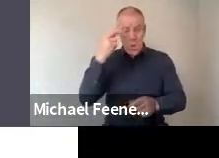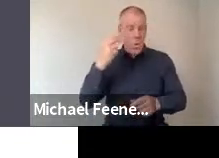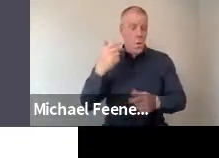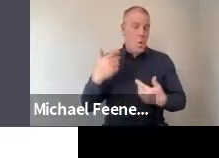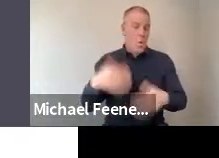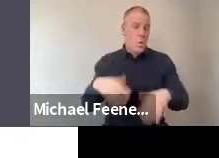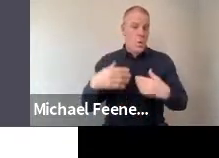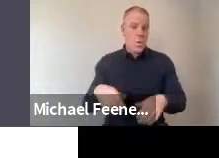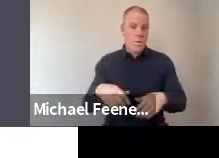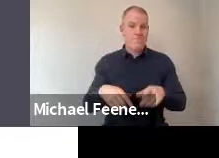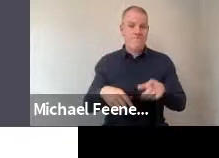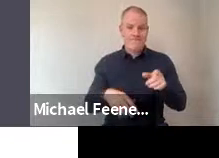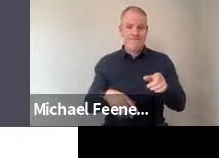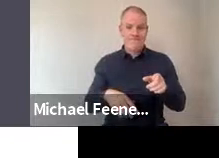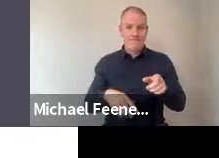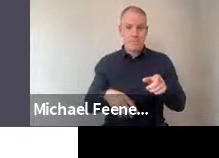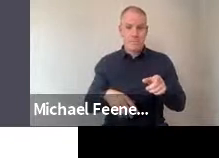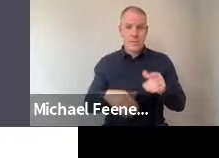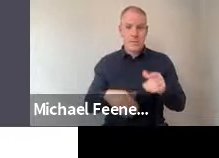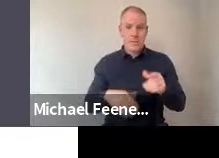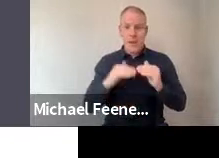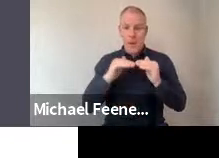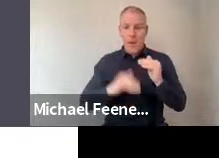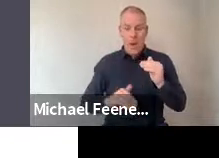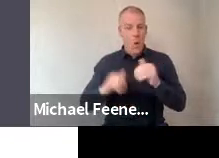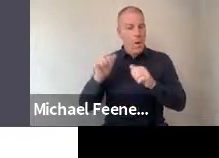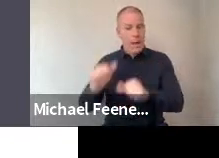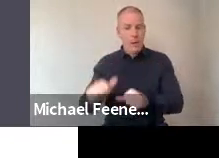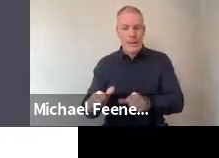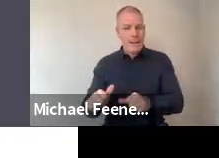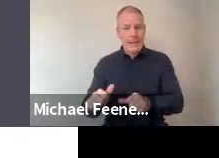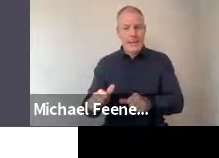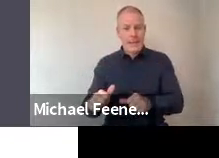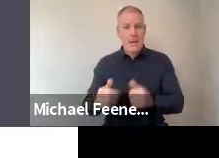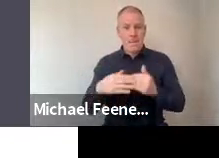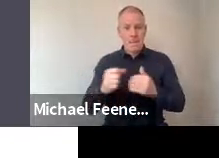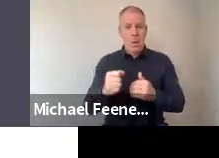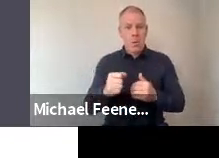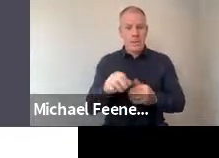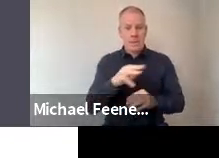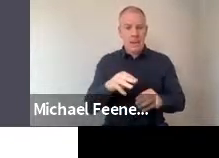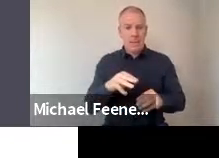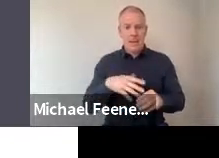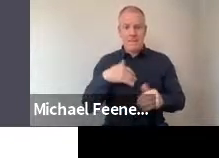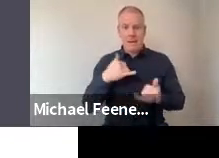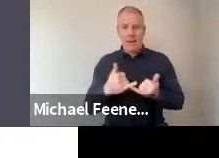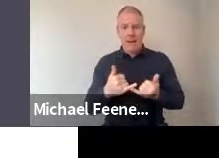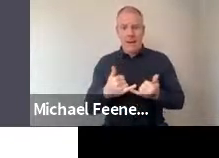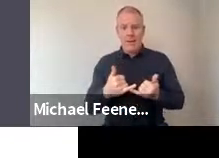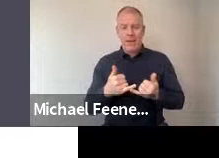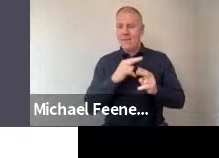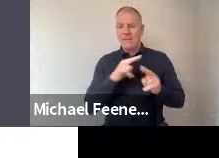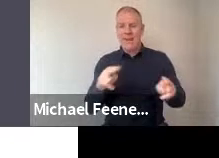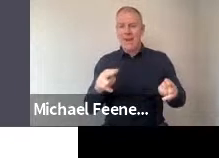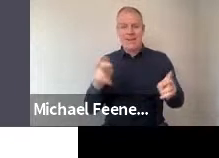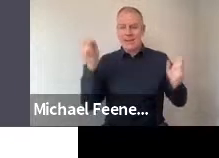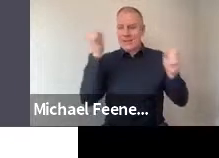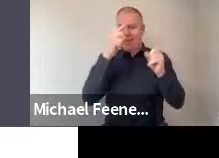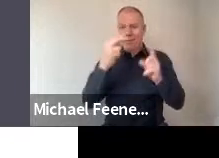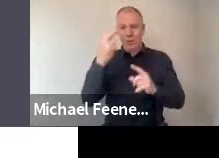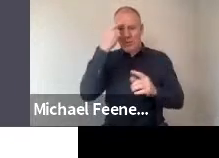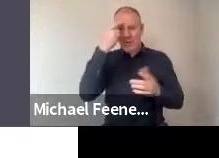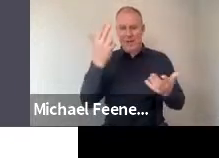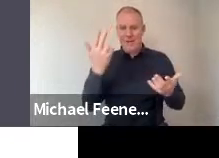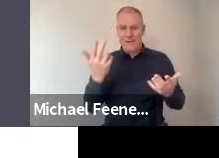pretty low levels of agreement. So most people felt that science is not too difficult to